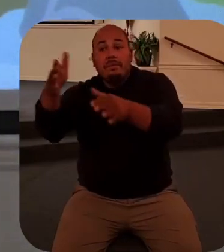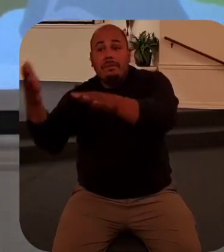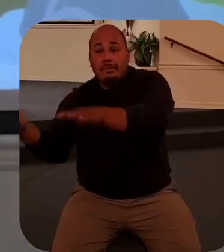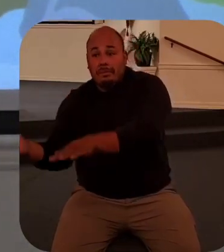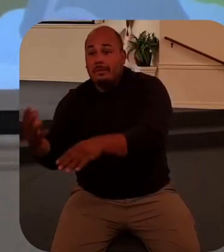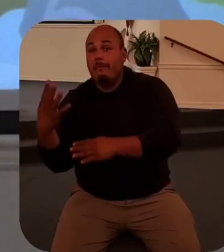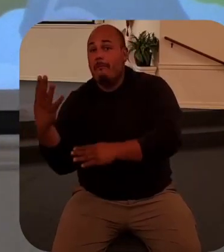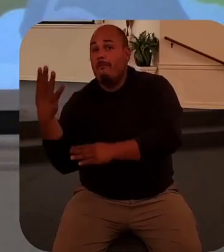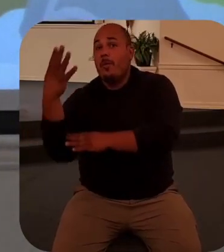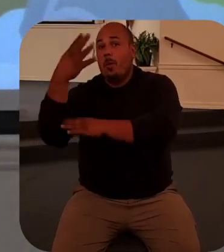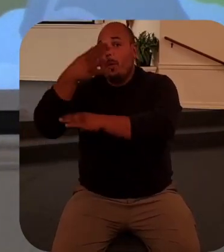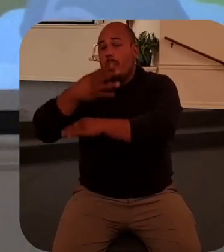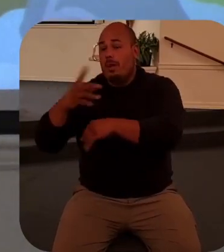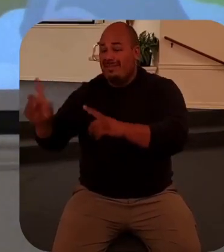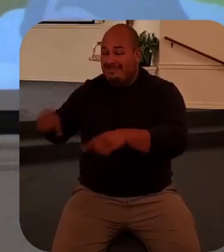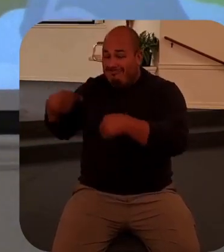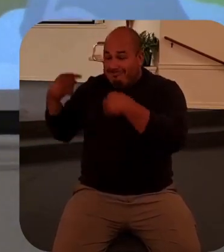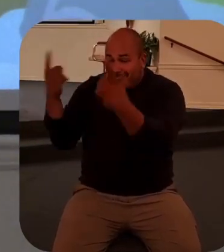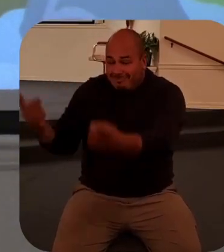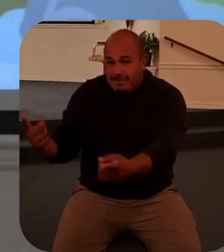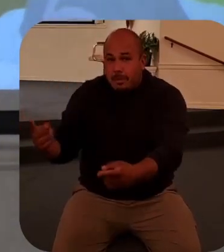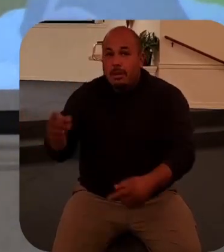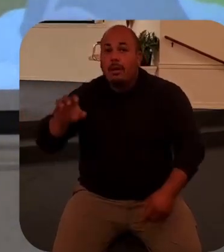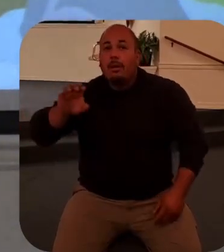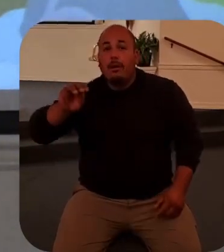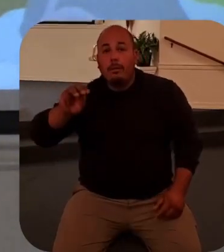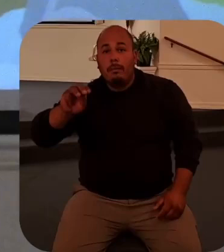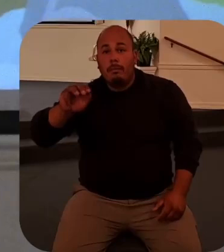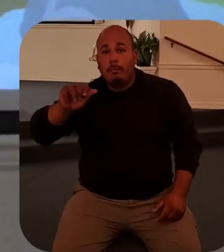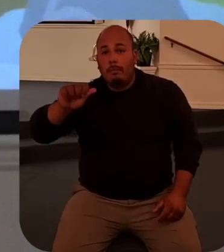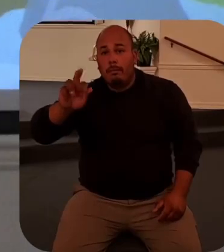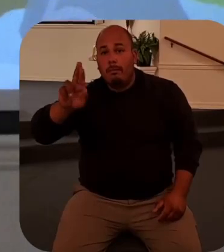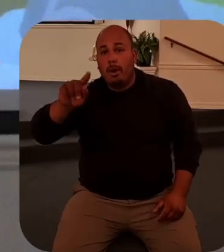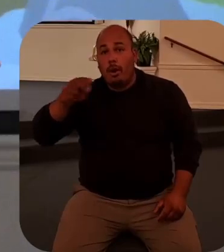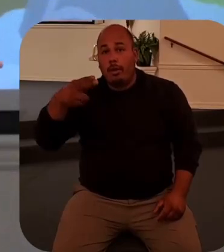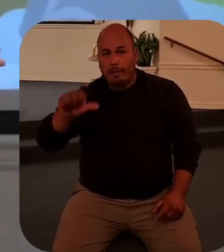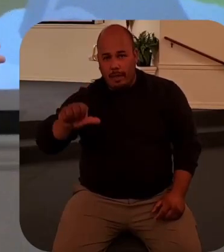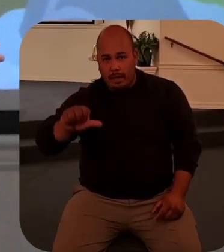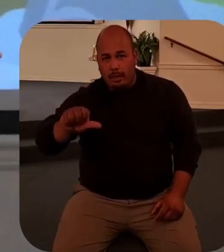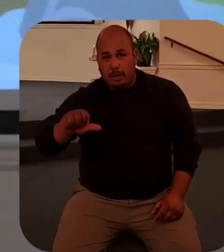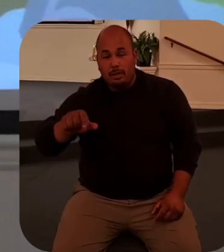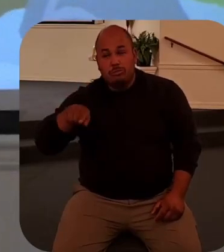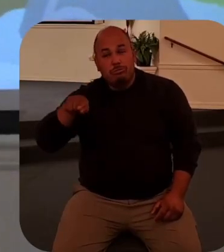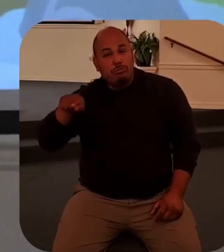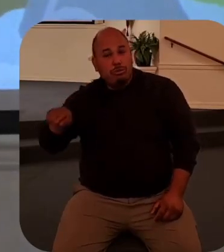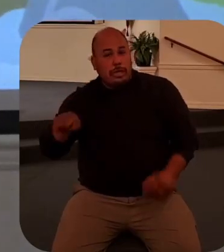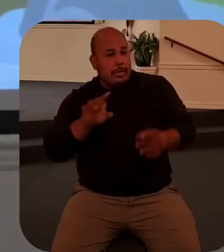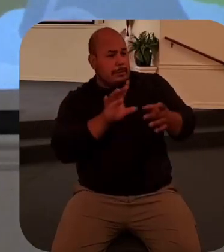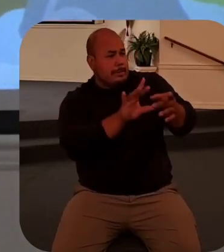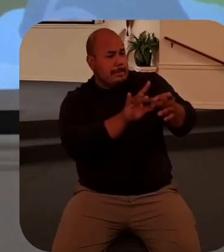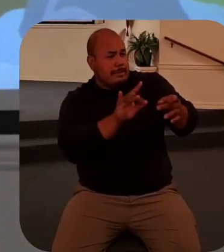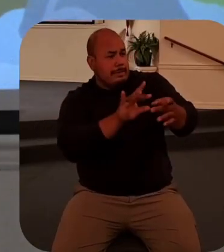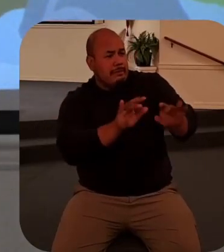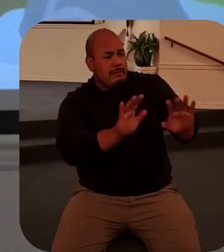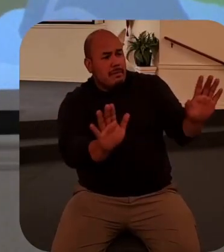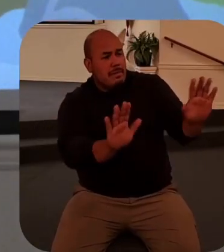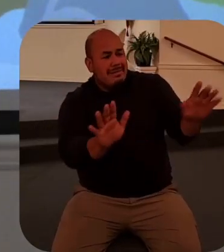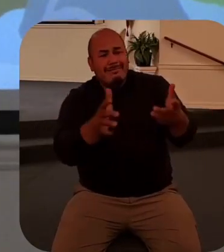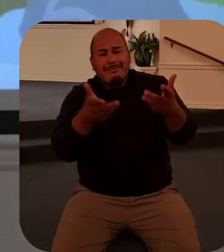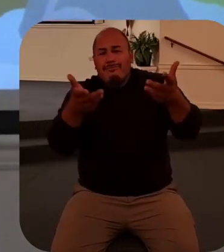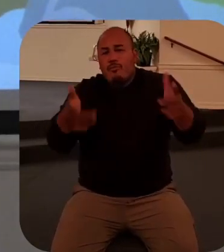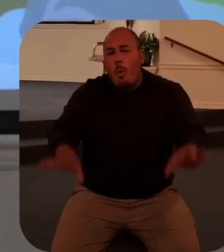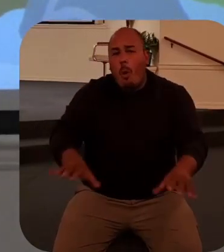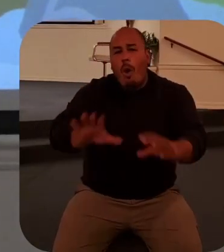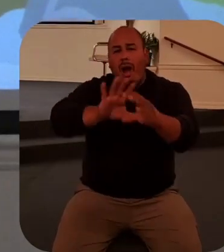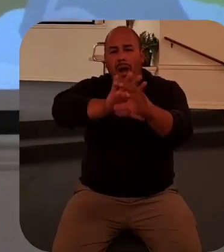practical thinker points out by this time there is a bad odor to bring back a person whose body is